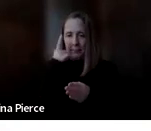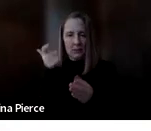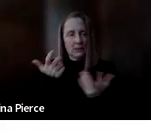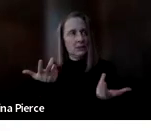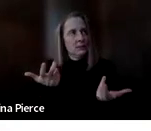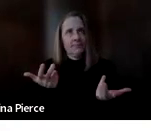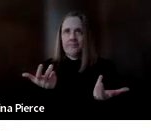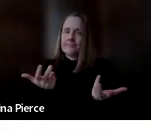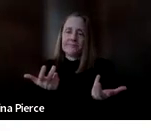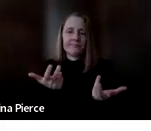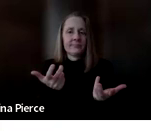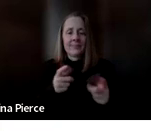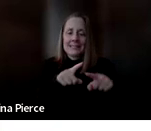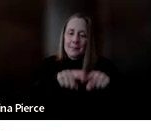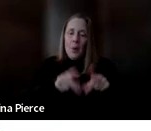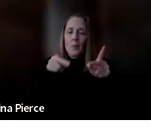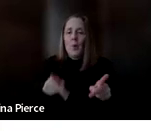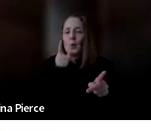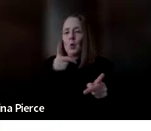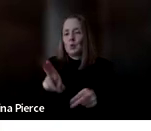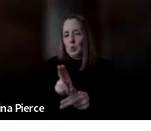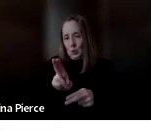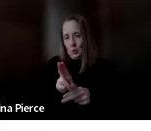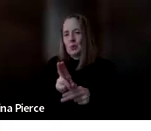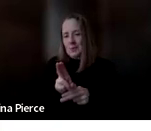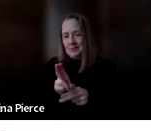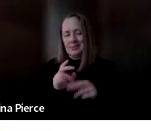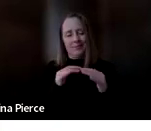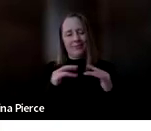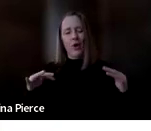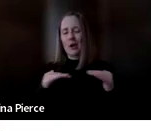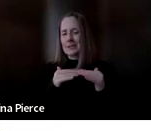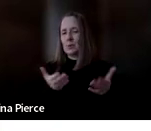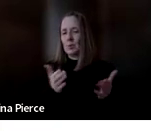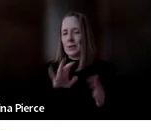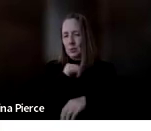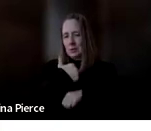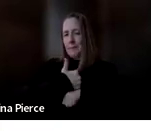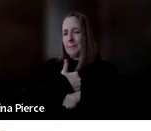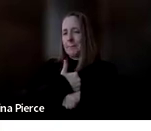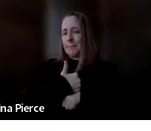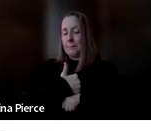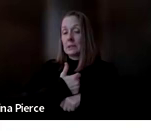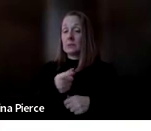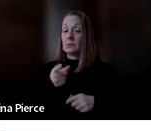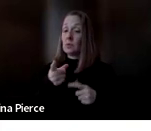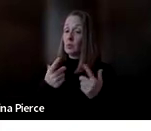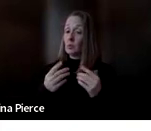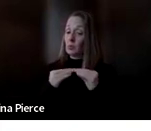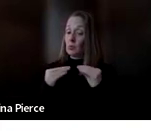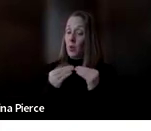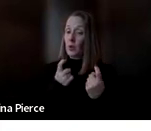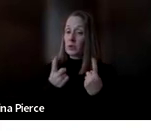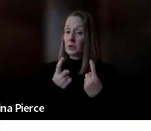individualized to the AAC user and there's so many different ways to set that up. So if you do have more questions or want to talk more about this